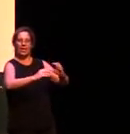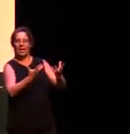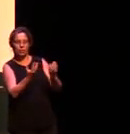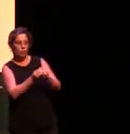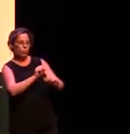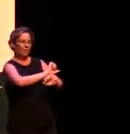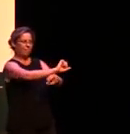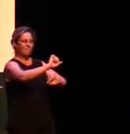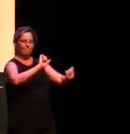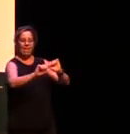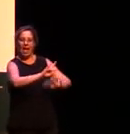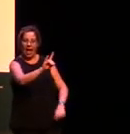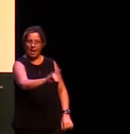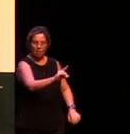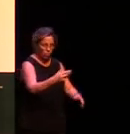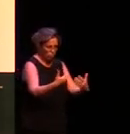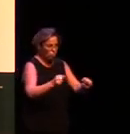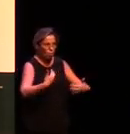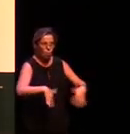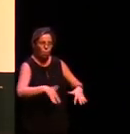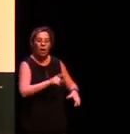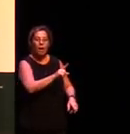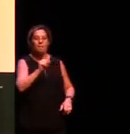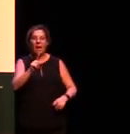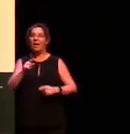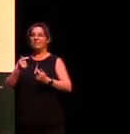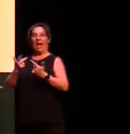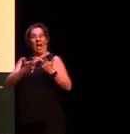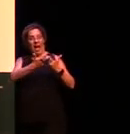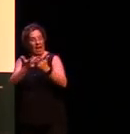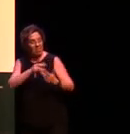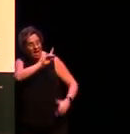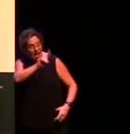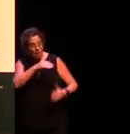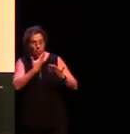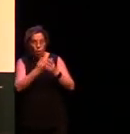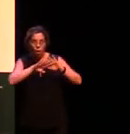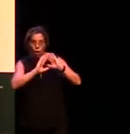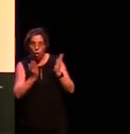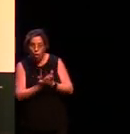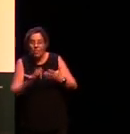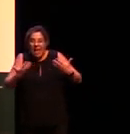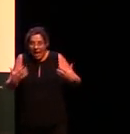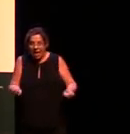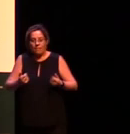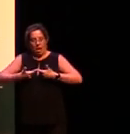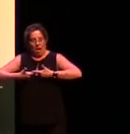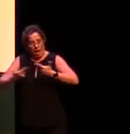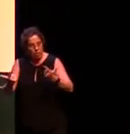systems of other species there is actually no other species that has a communication system as complex as human language